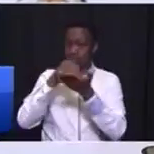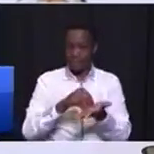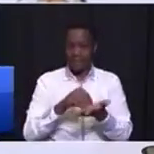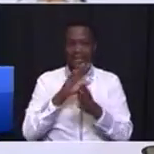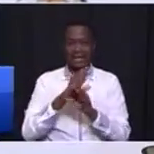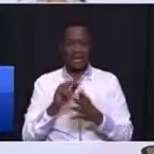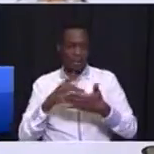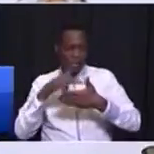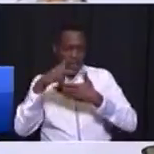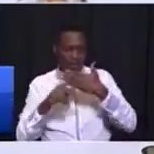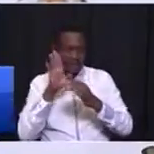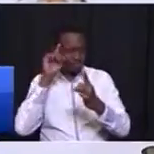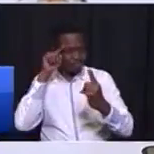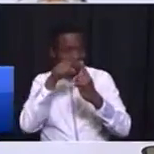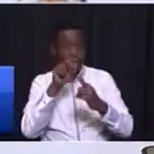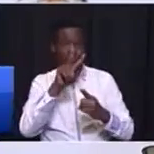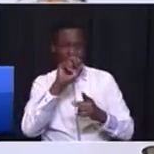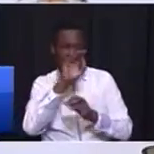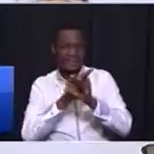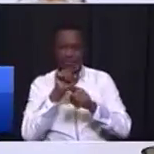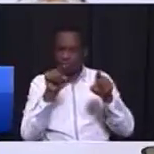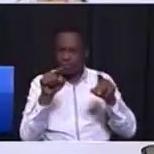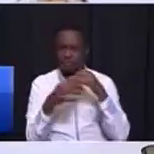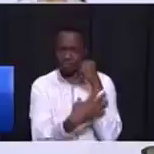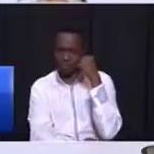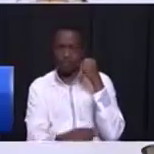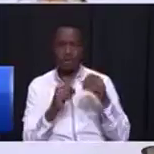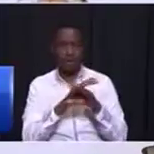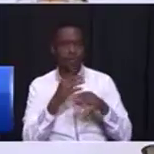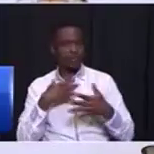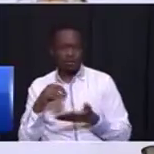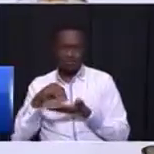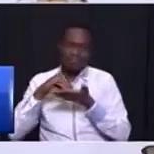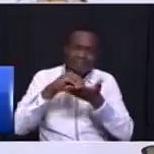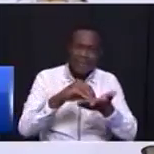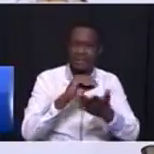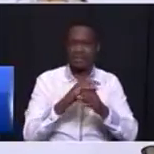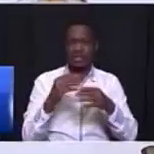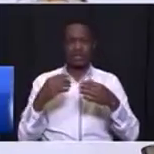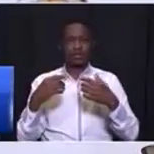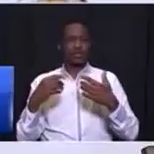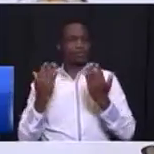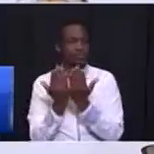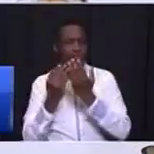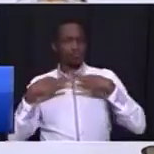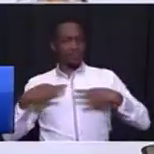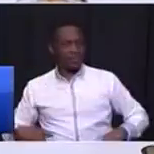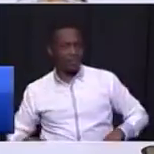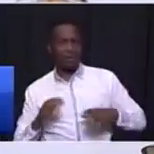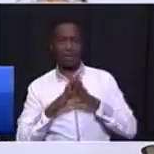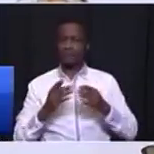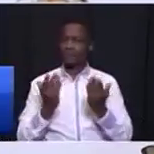policy to target those 20%. We want to bring the school uniform, school nutrition, scholar transport,